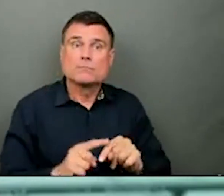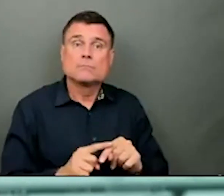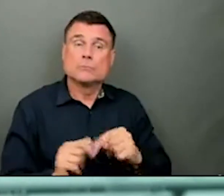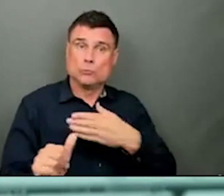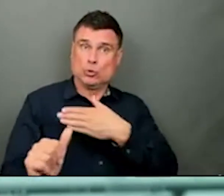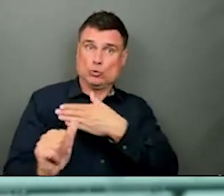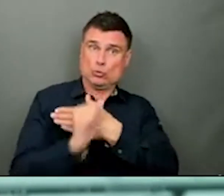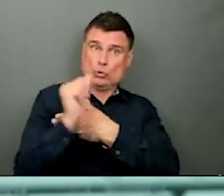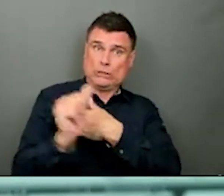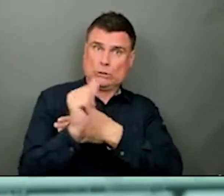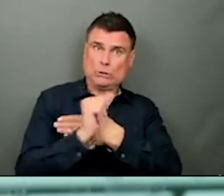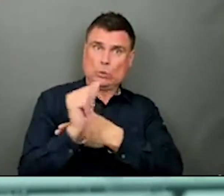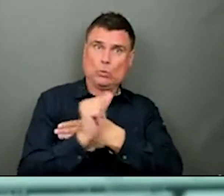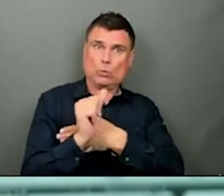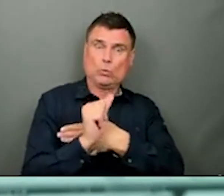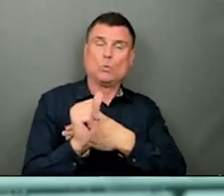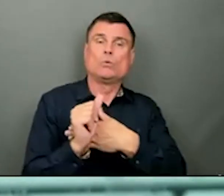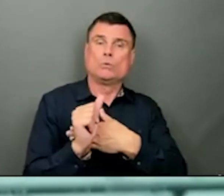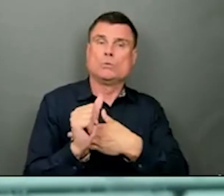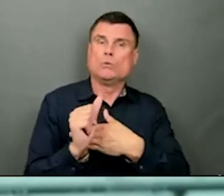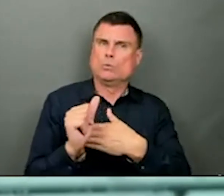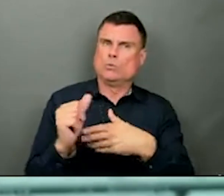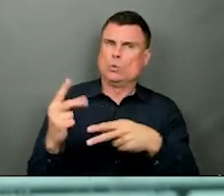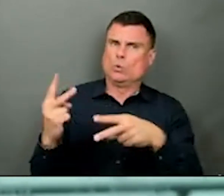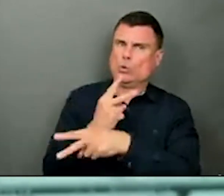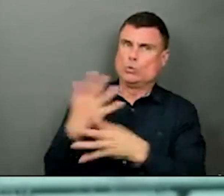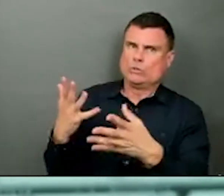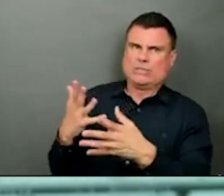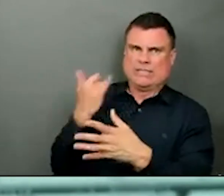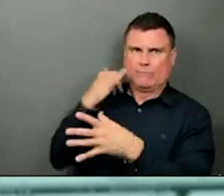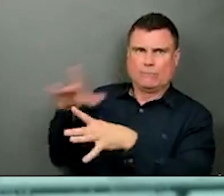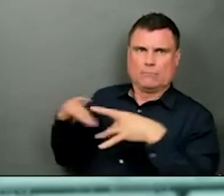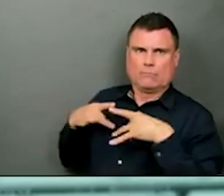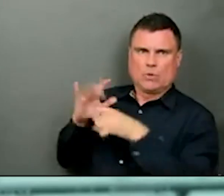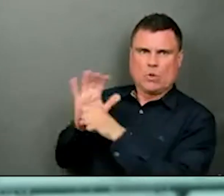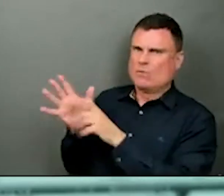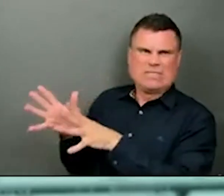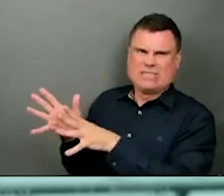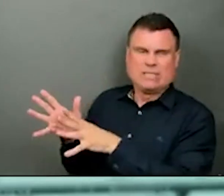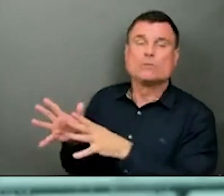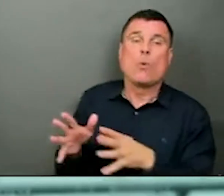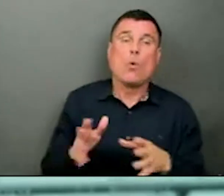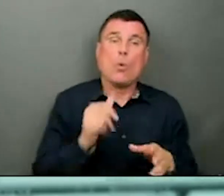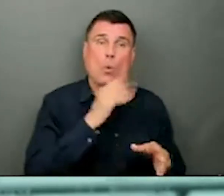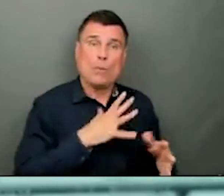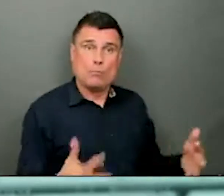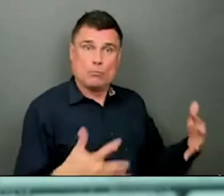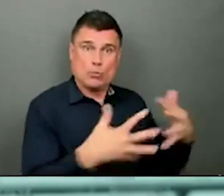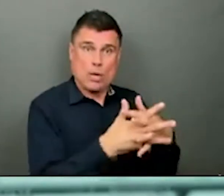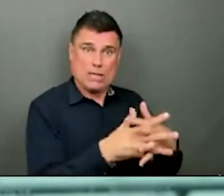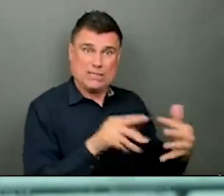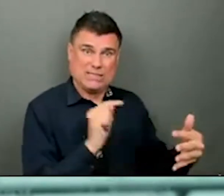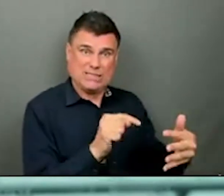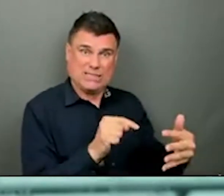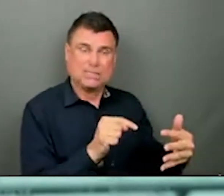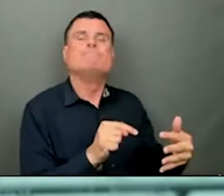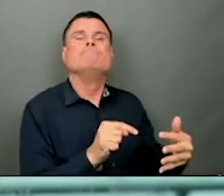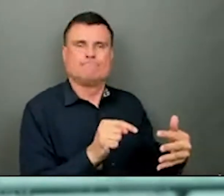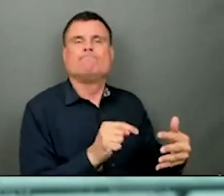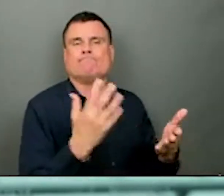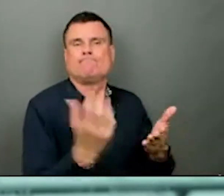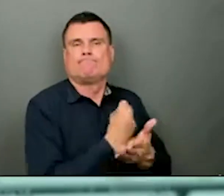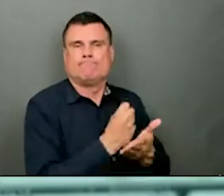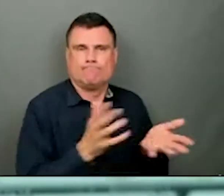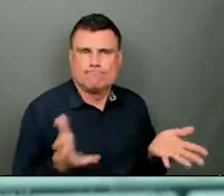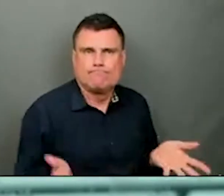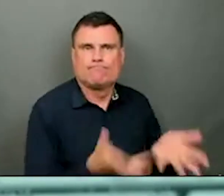people who are pregnant to be, to receive the vaccines as efficiently as possible. I do also want to say that there's more